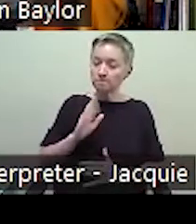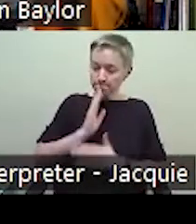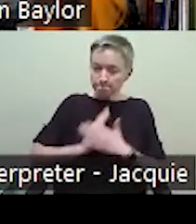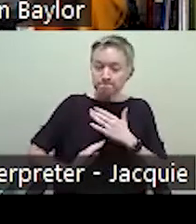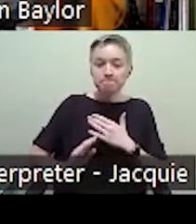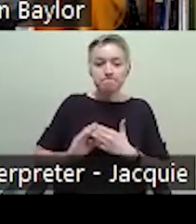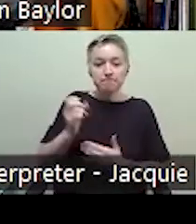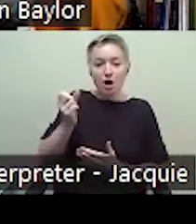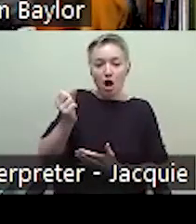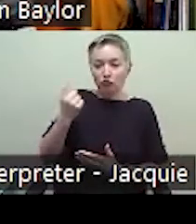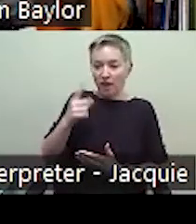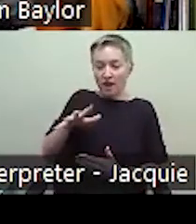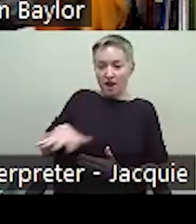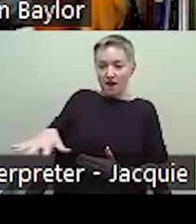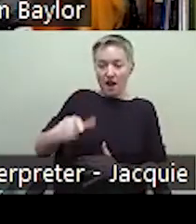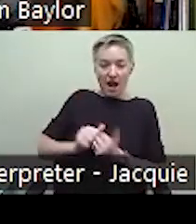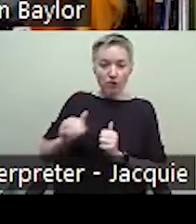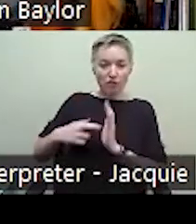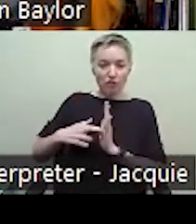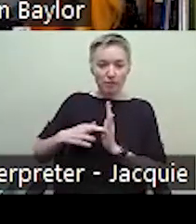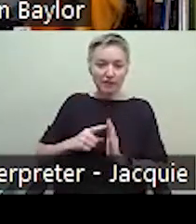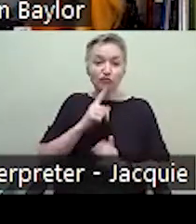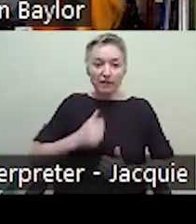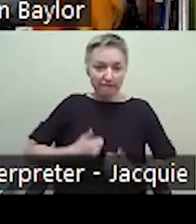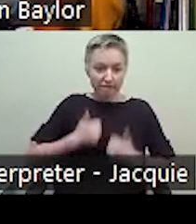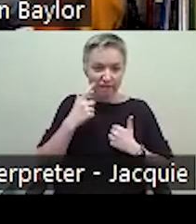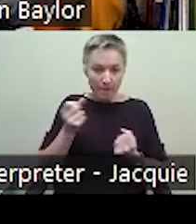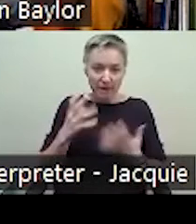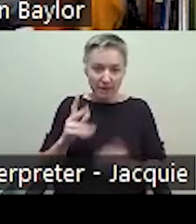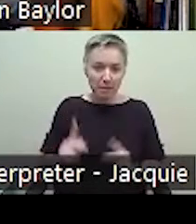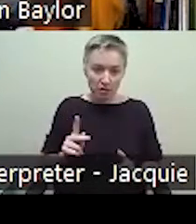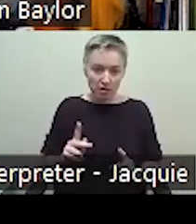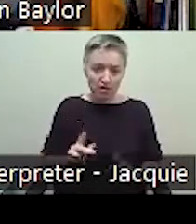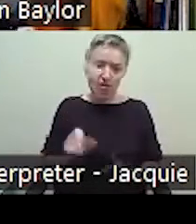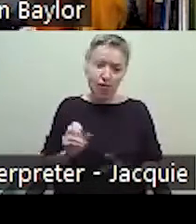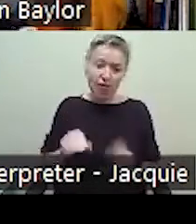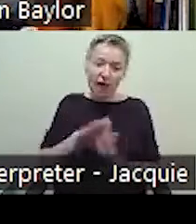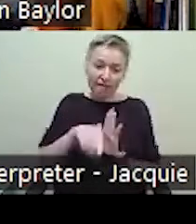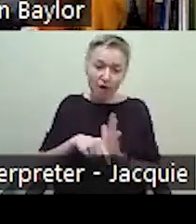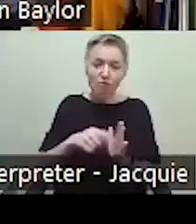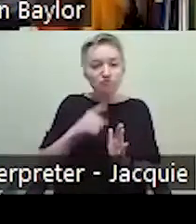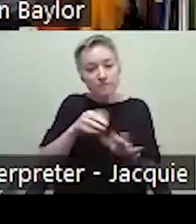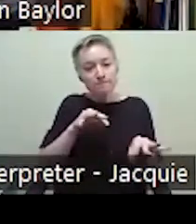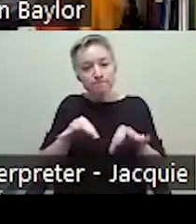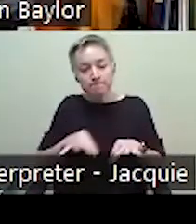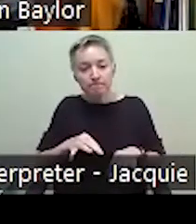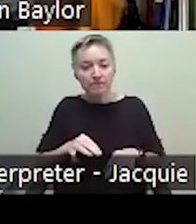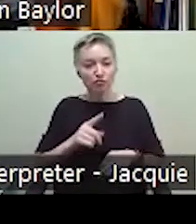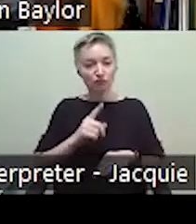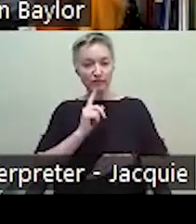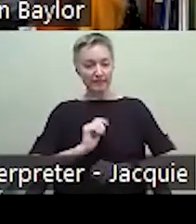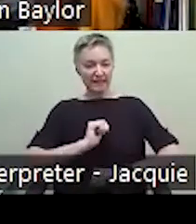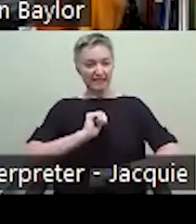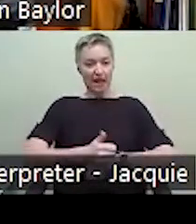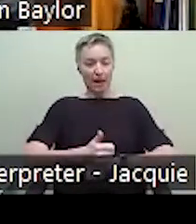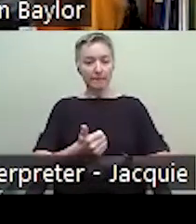reality that this is for many people. So the pre-brief really focused a lot on sort of creating a psychologically safe